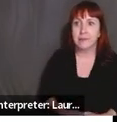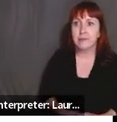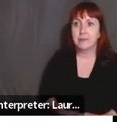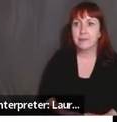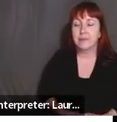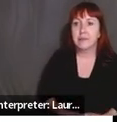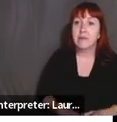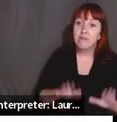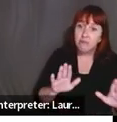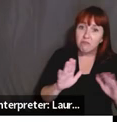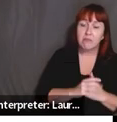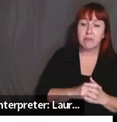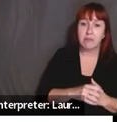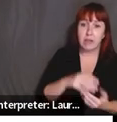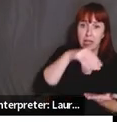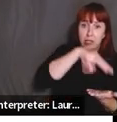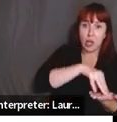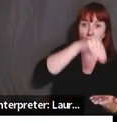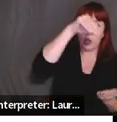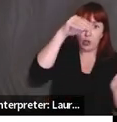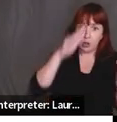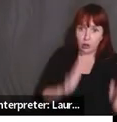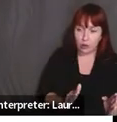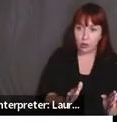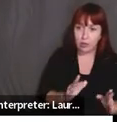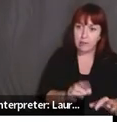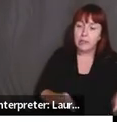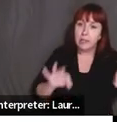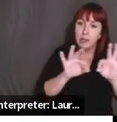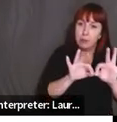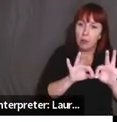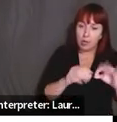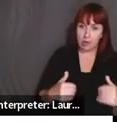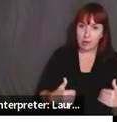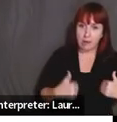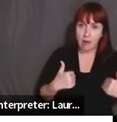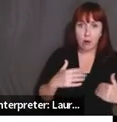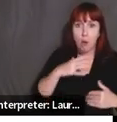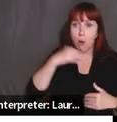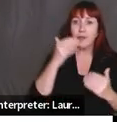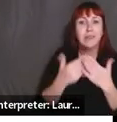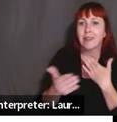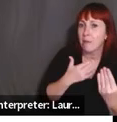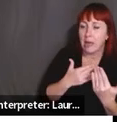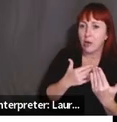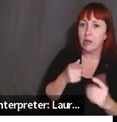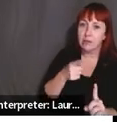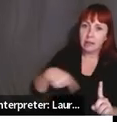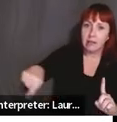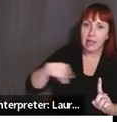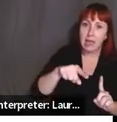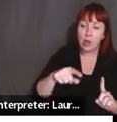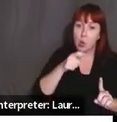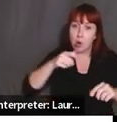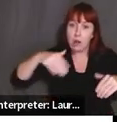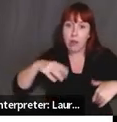learn, like as a learner, making sure that our students, younger or older are critical, uh, can just